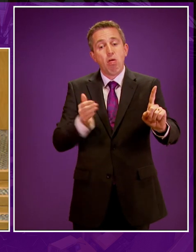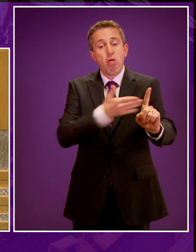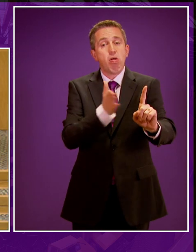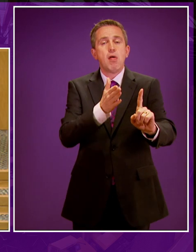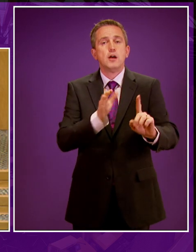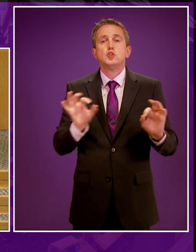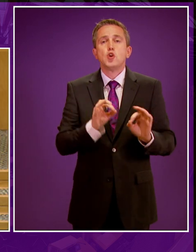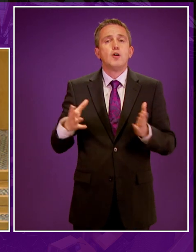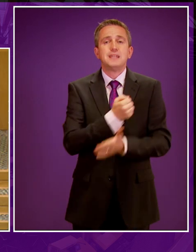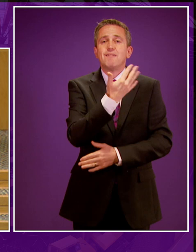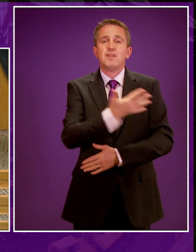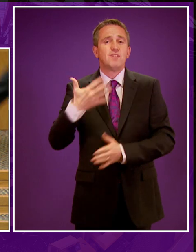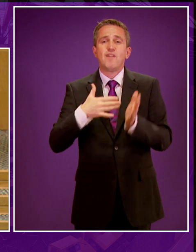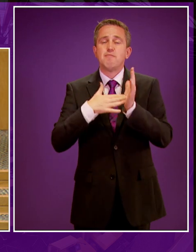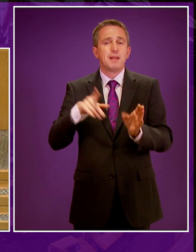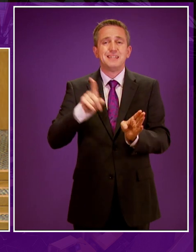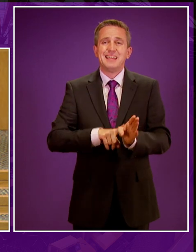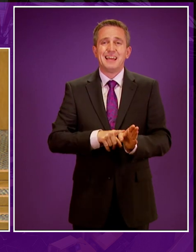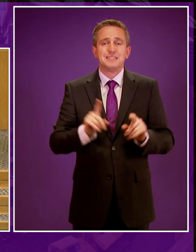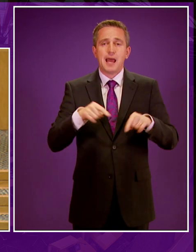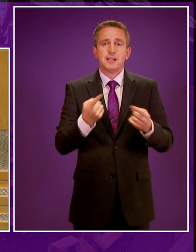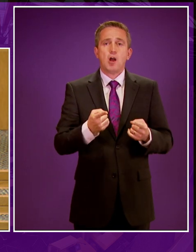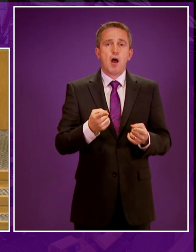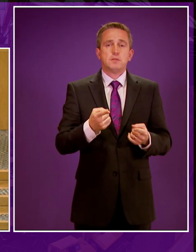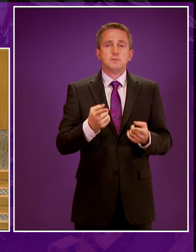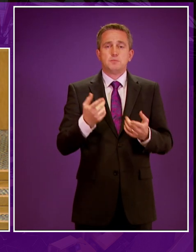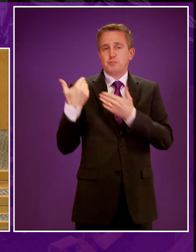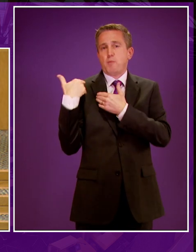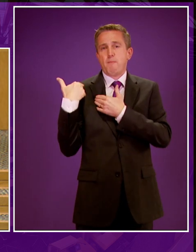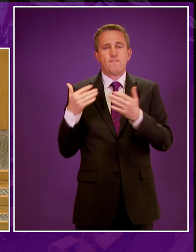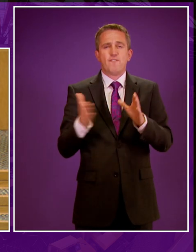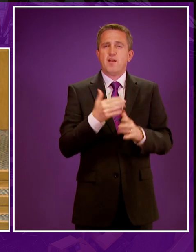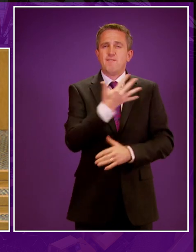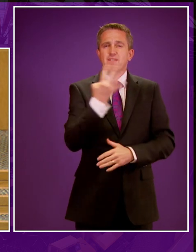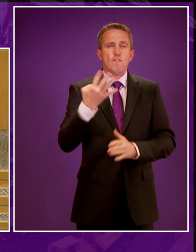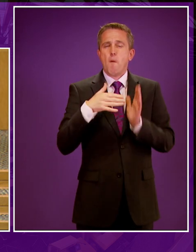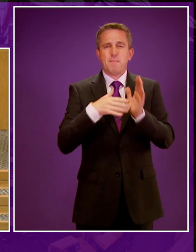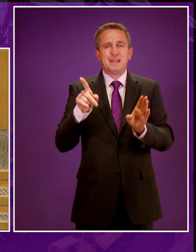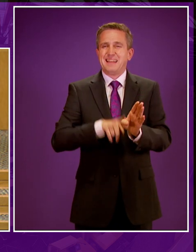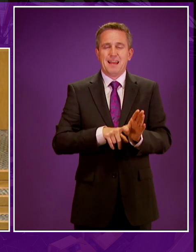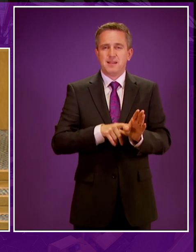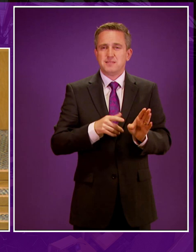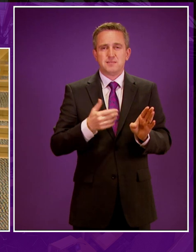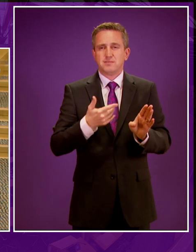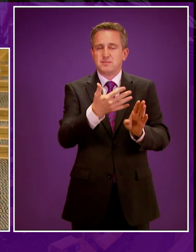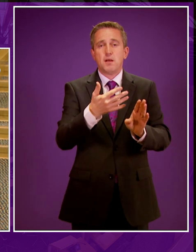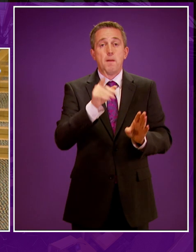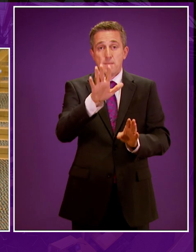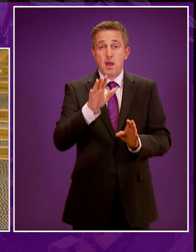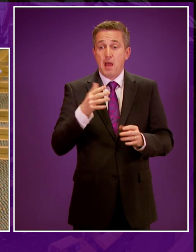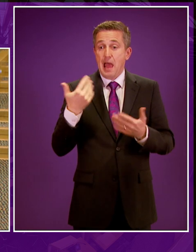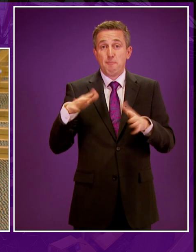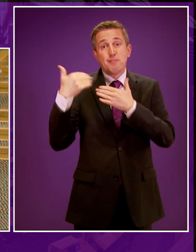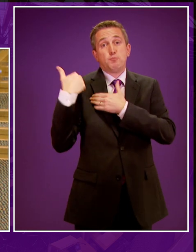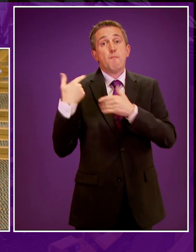million years, I can't take credit for the first 54 million plus years of the process that Angus MacDonald referred to, but certainly the